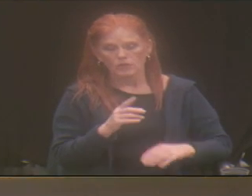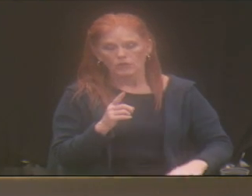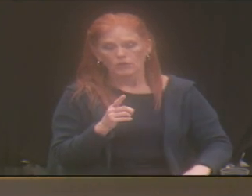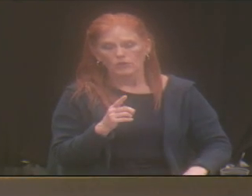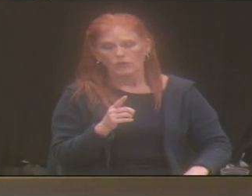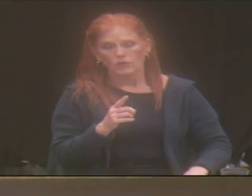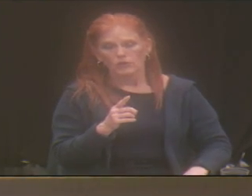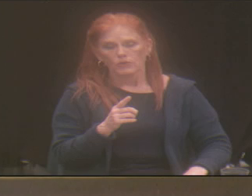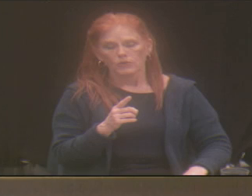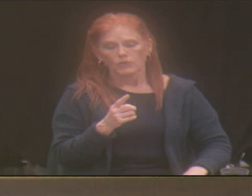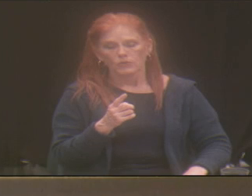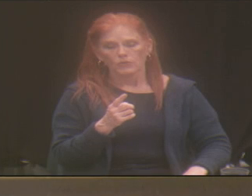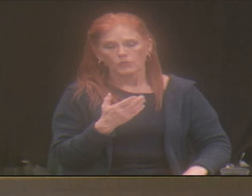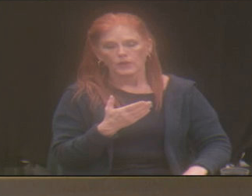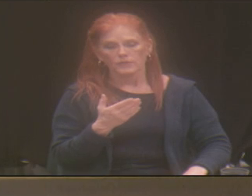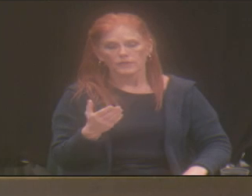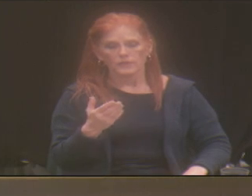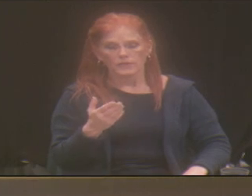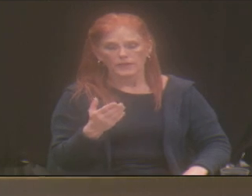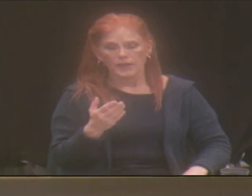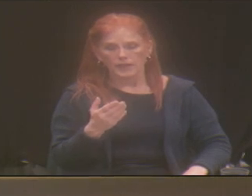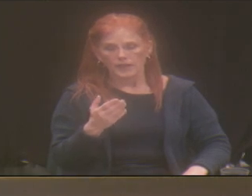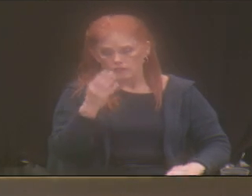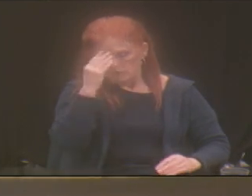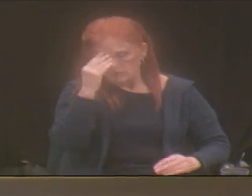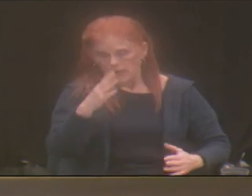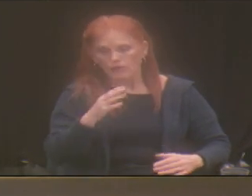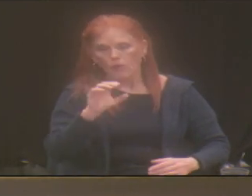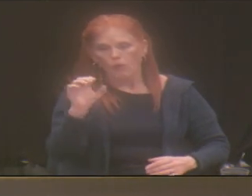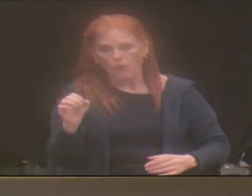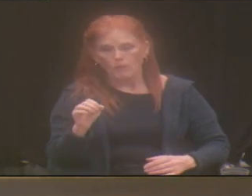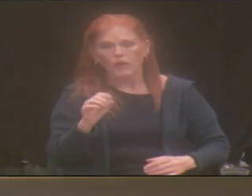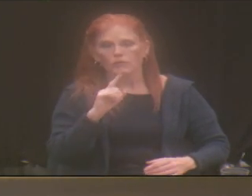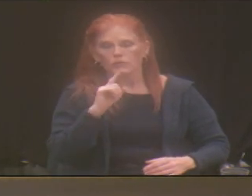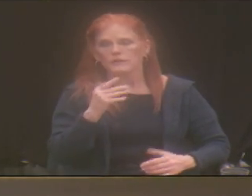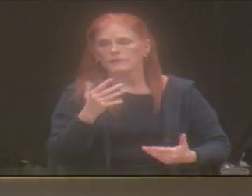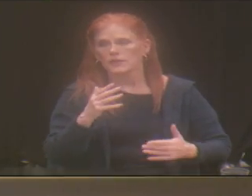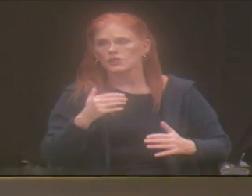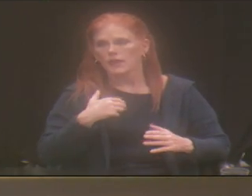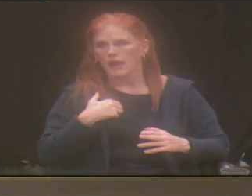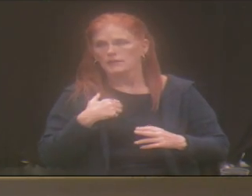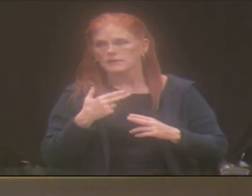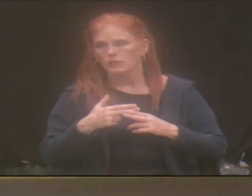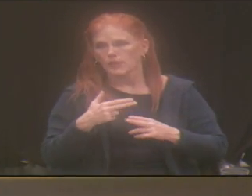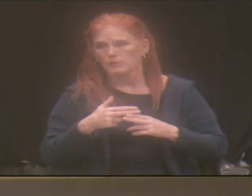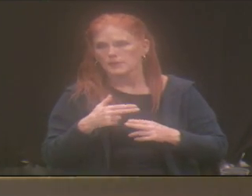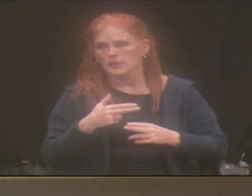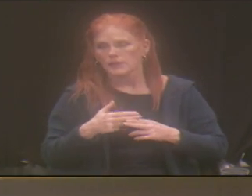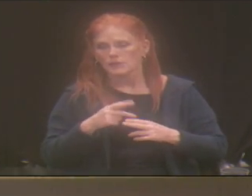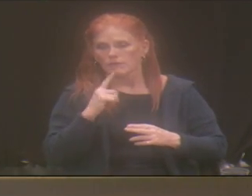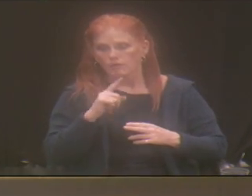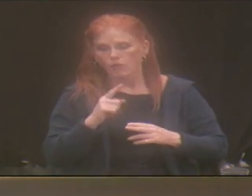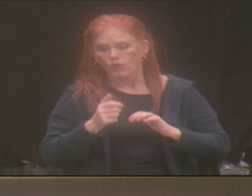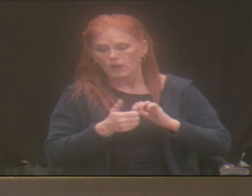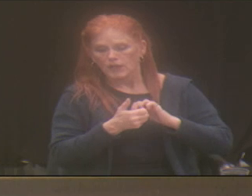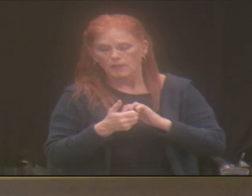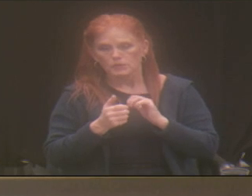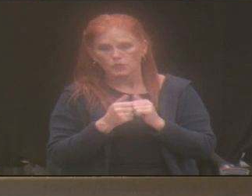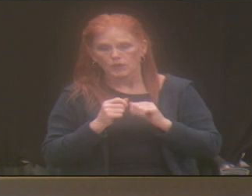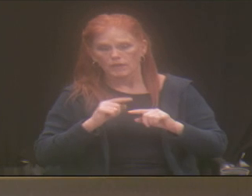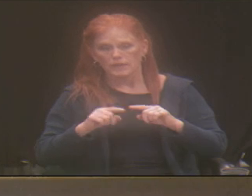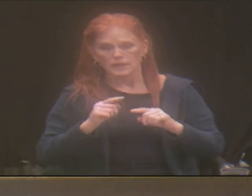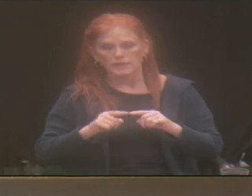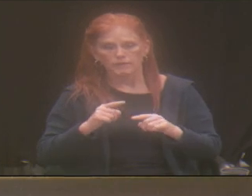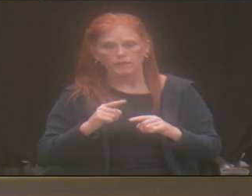it's safe to say Omaha has a reputation of collaboration between different faith groups